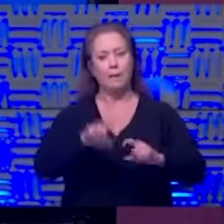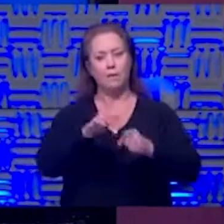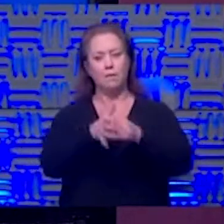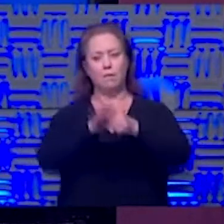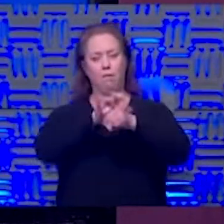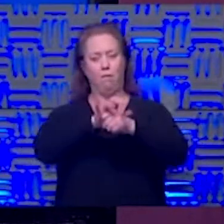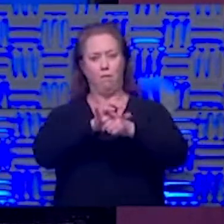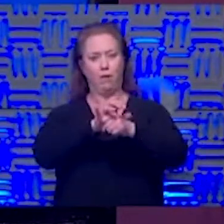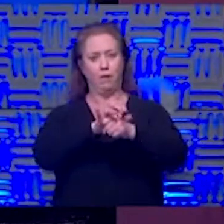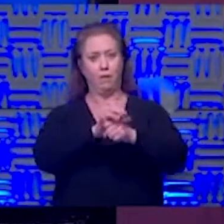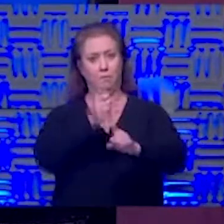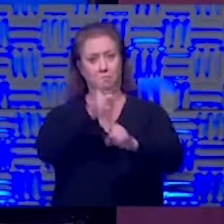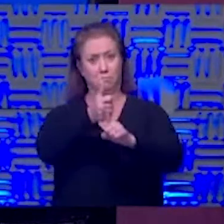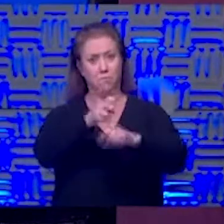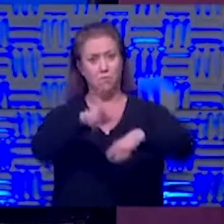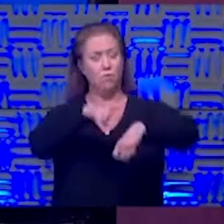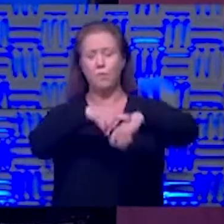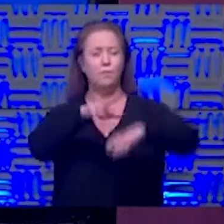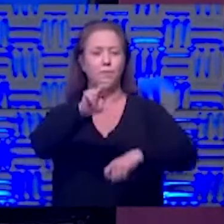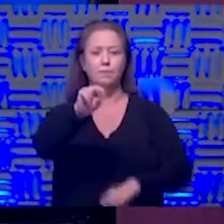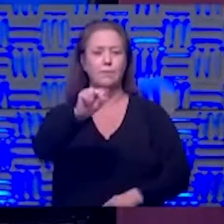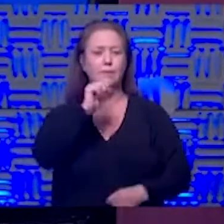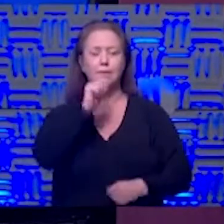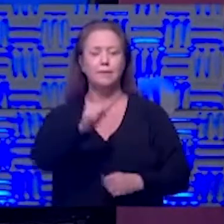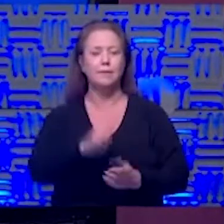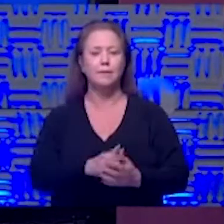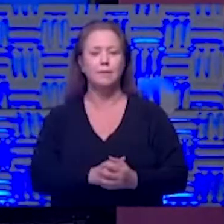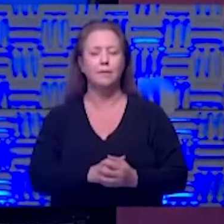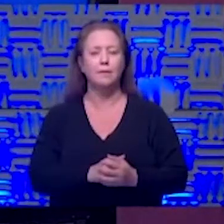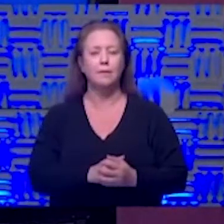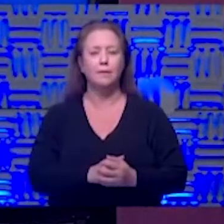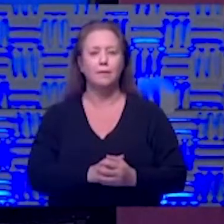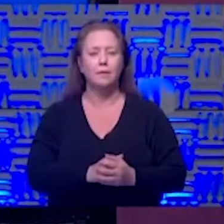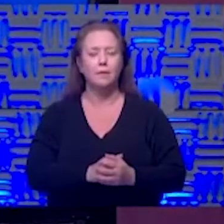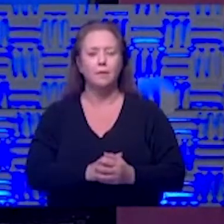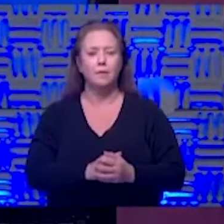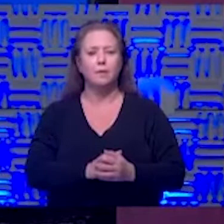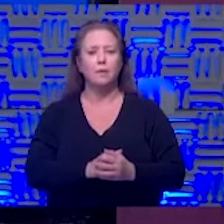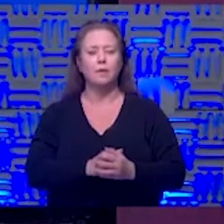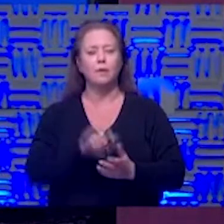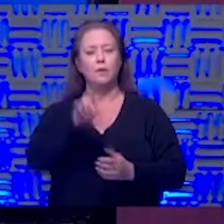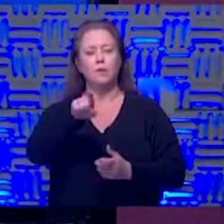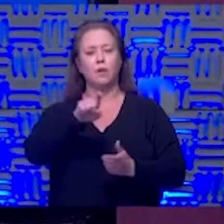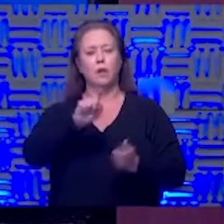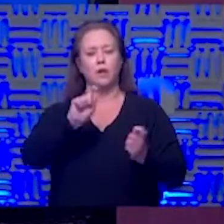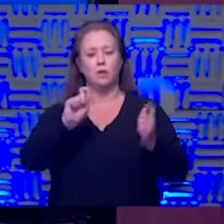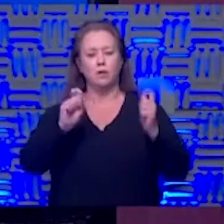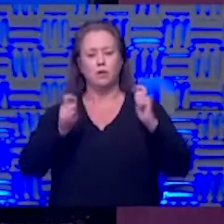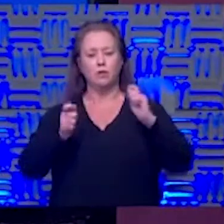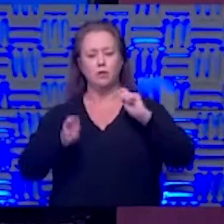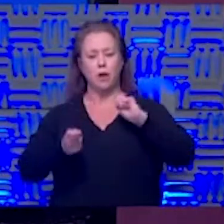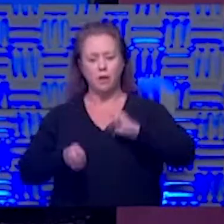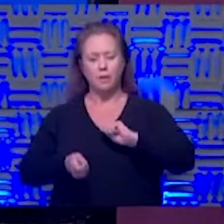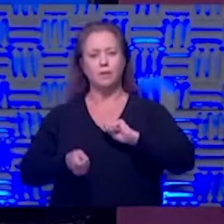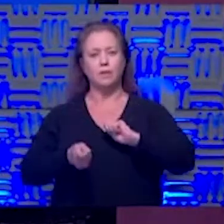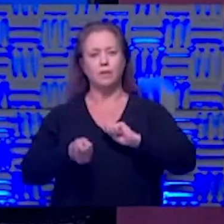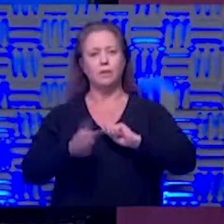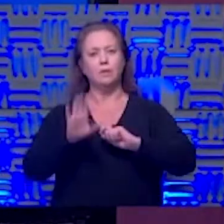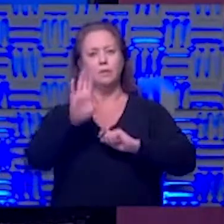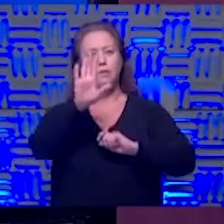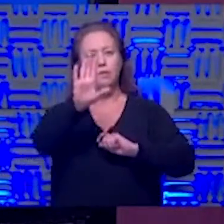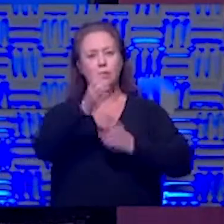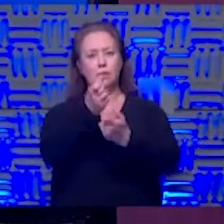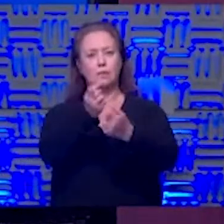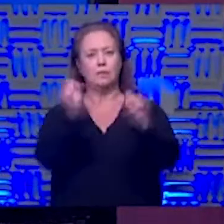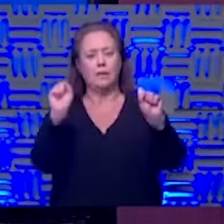covet crisis normal no no it's not normal but you can make an adaptation to keep you and your loved ones and our society